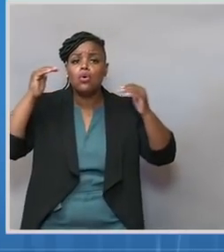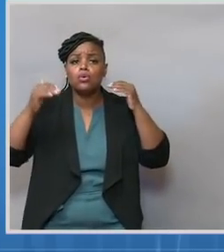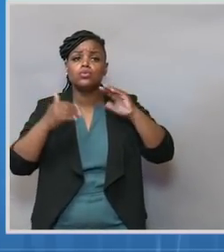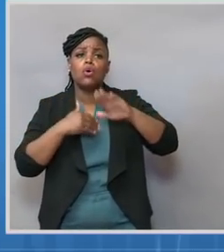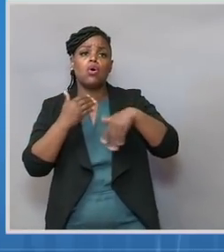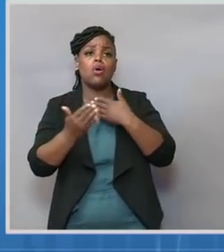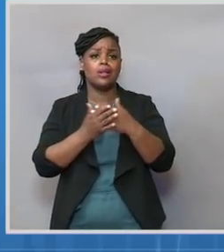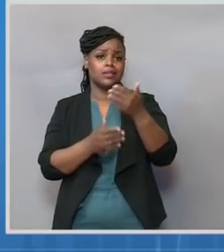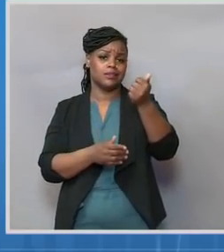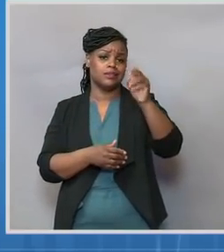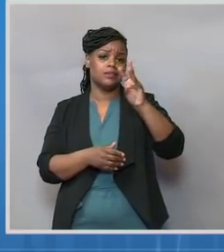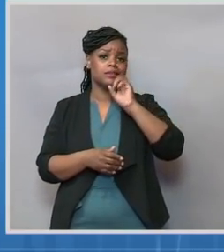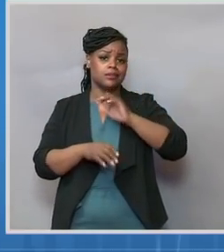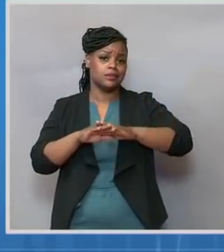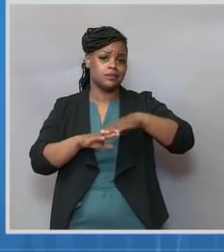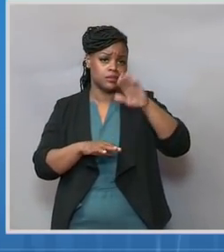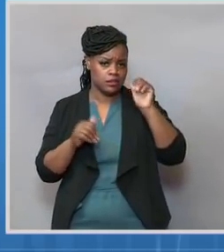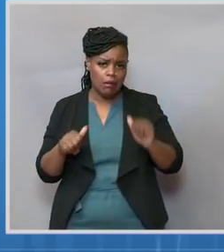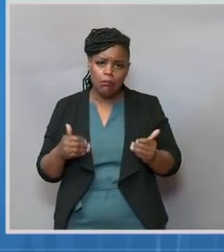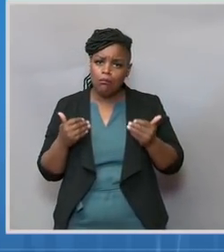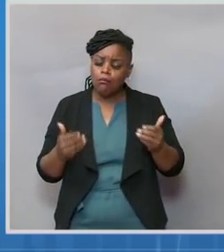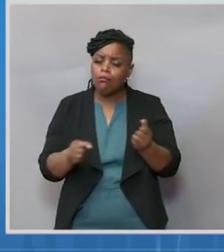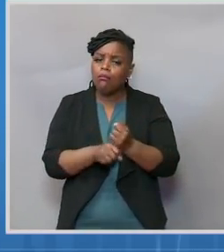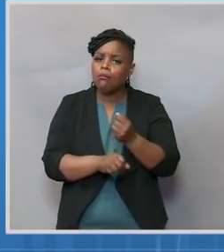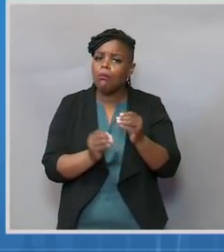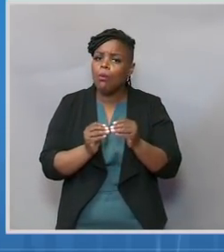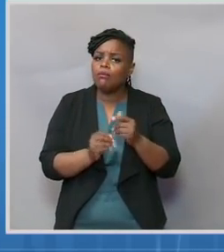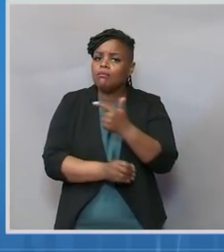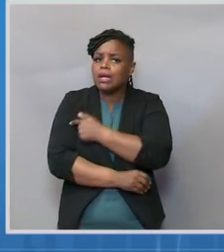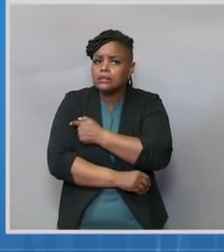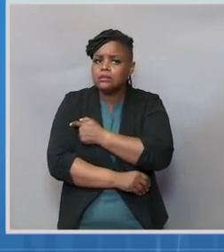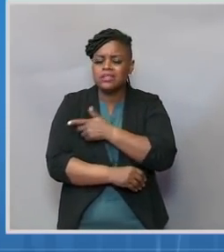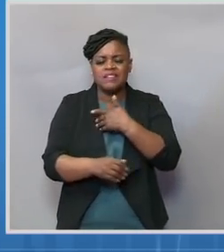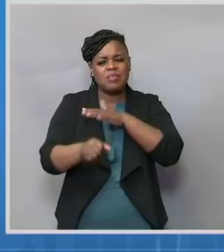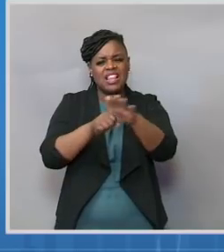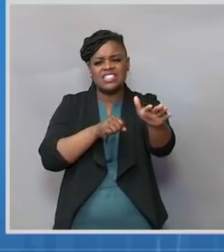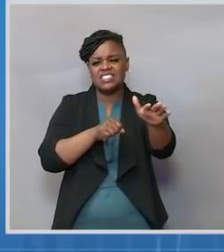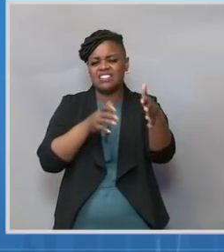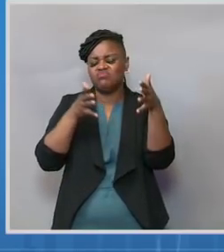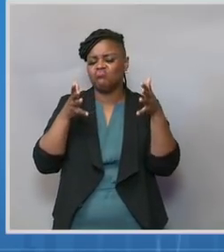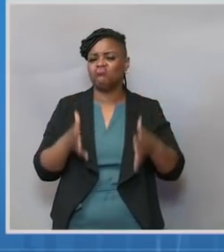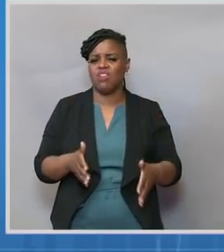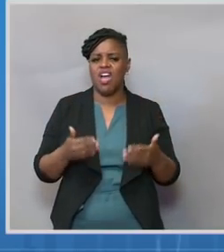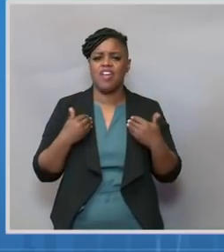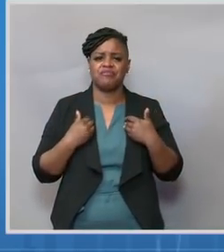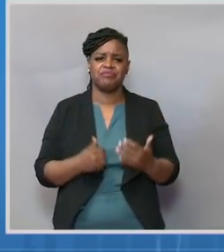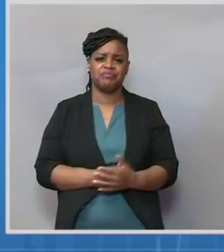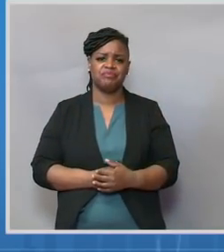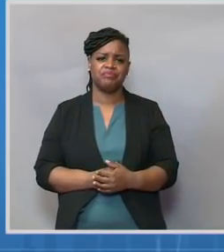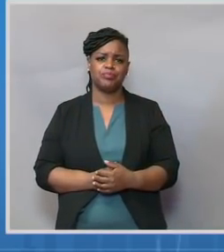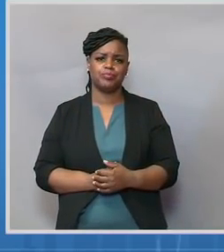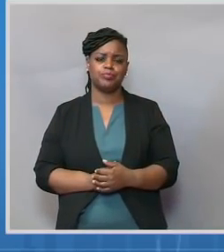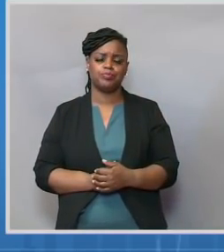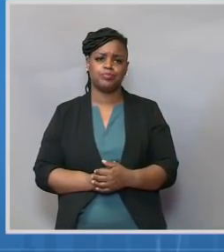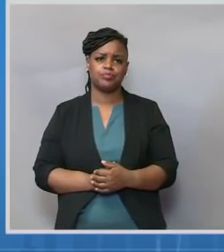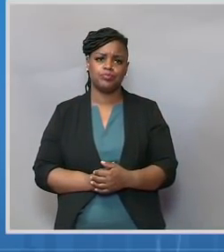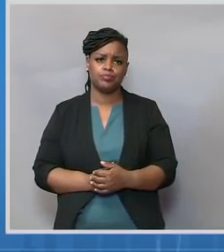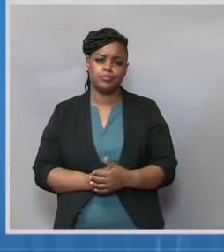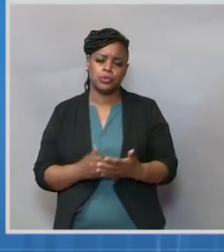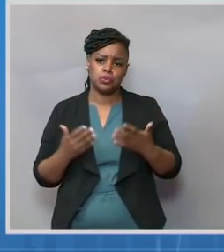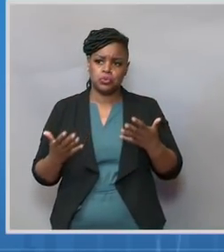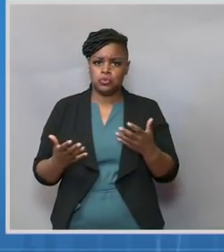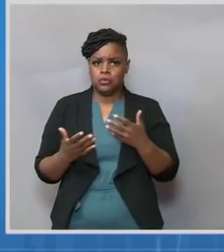eligible for a shot. So we have plenty of vaccine supply to have all adults